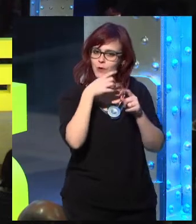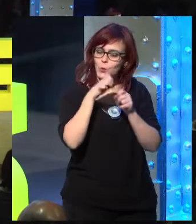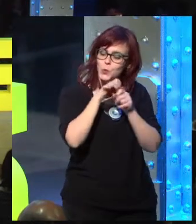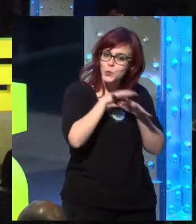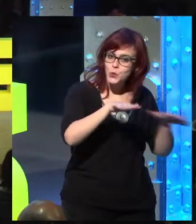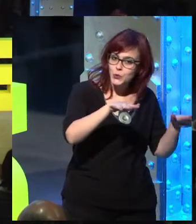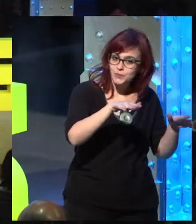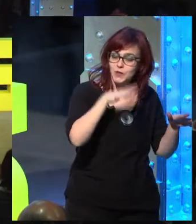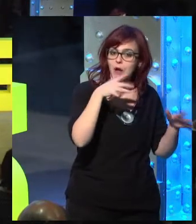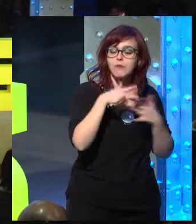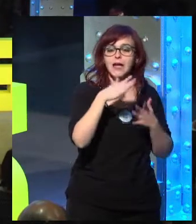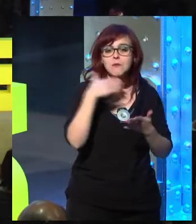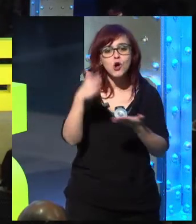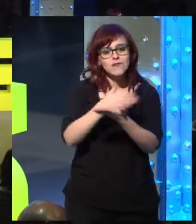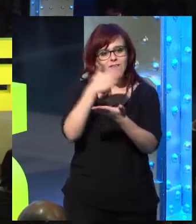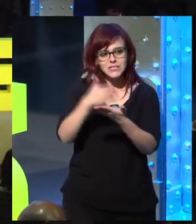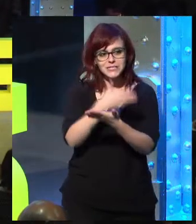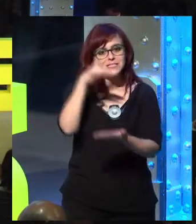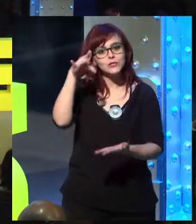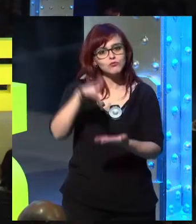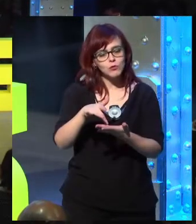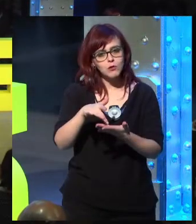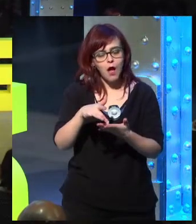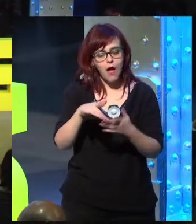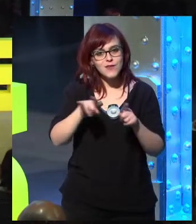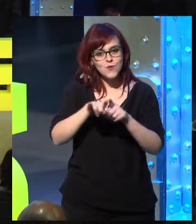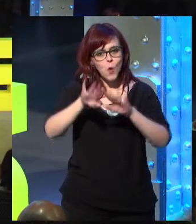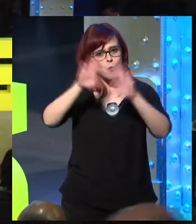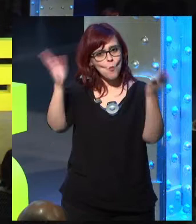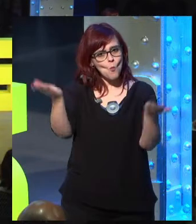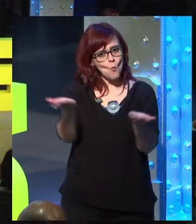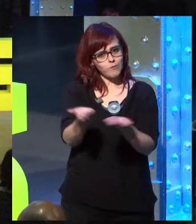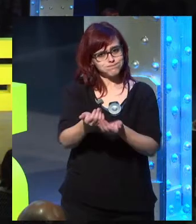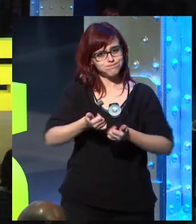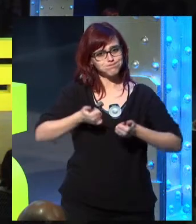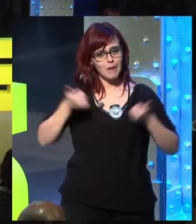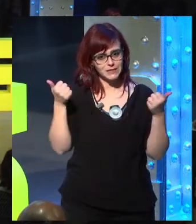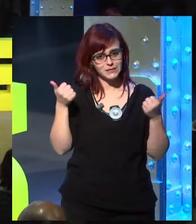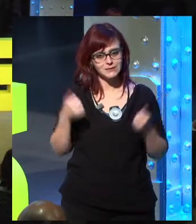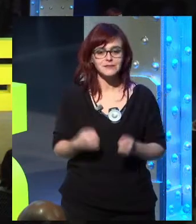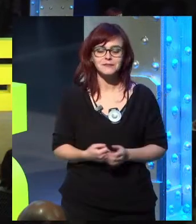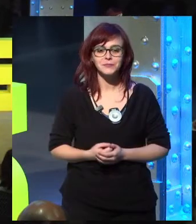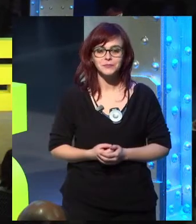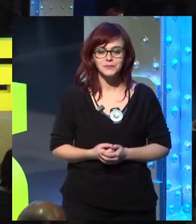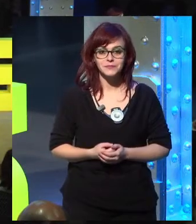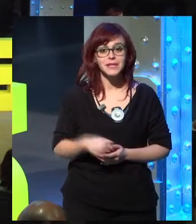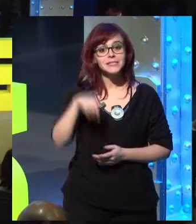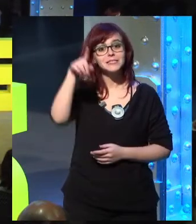aim to make it become a much more hemispherical and global magazine.